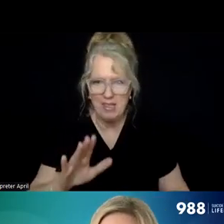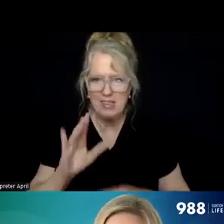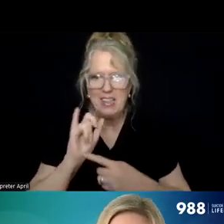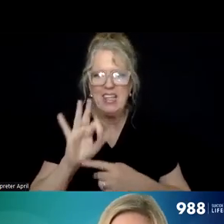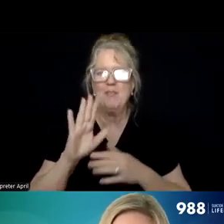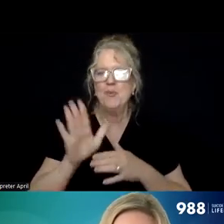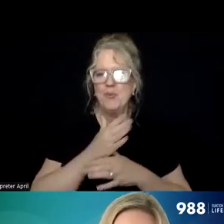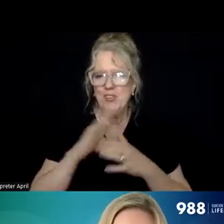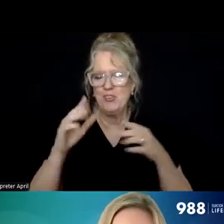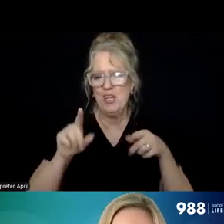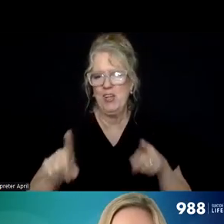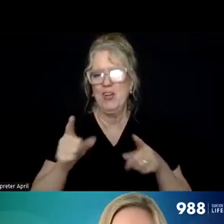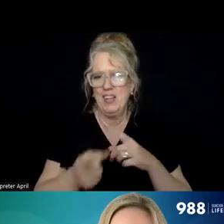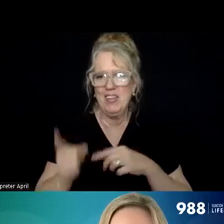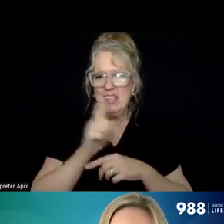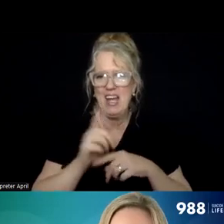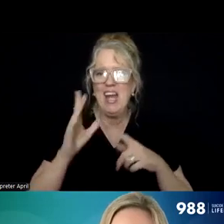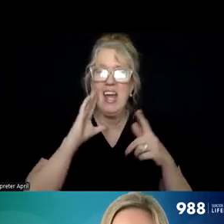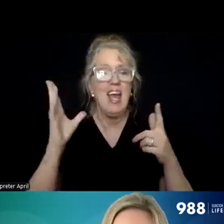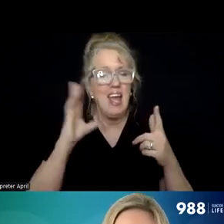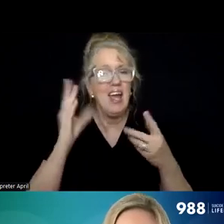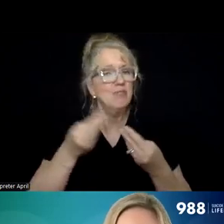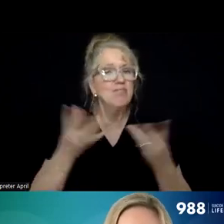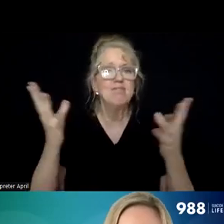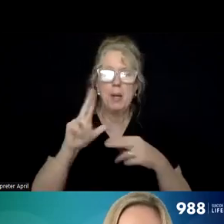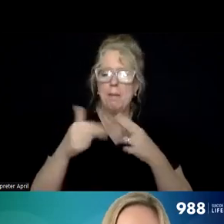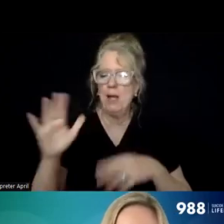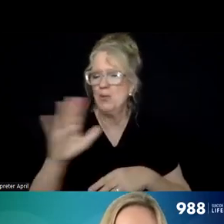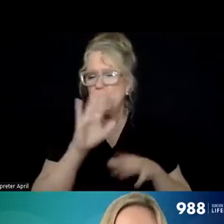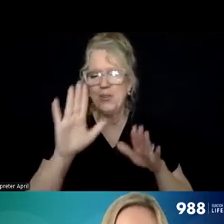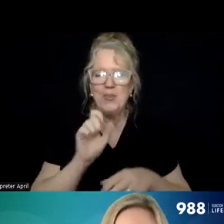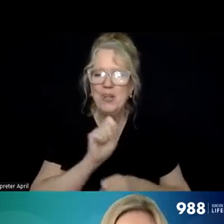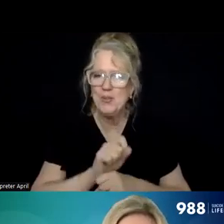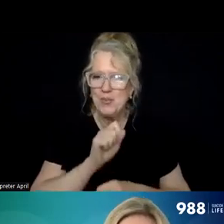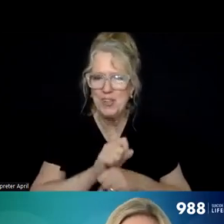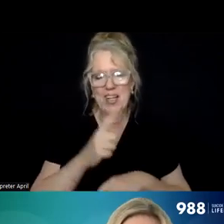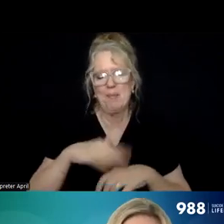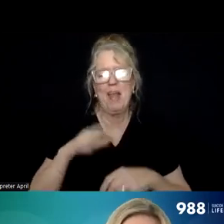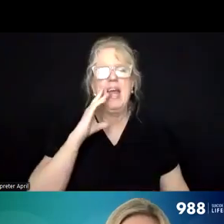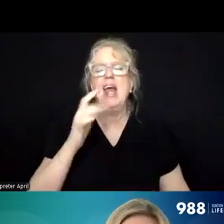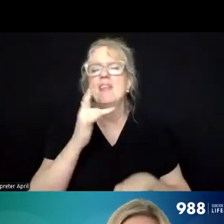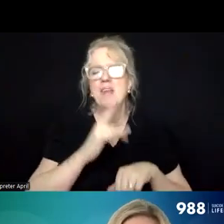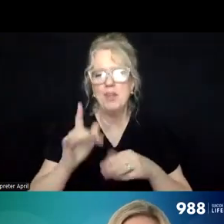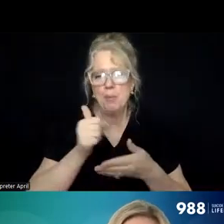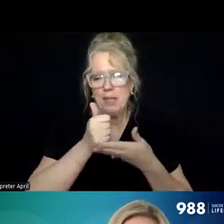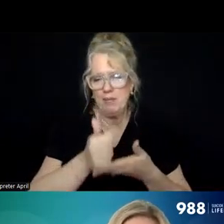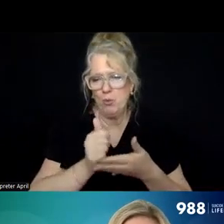you would share in the day, uh, and spread the word about the great work you're doing and the availability of help for people.